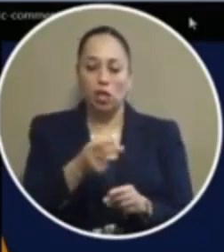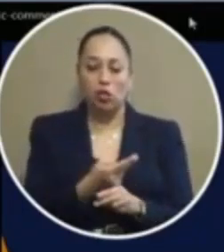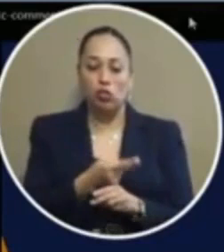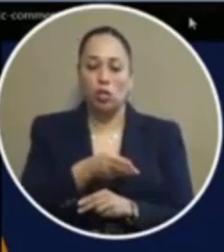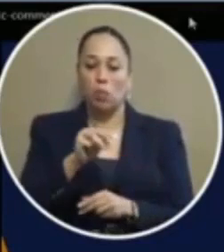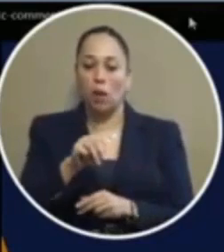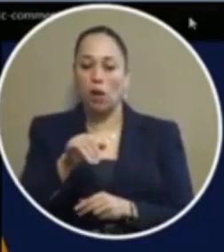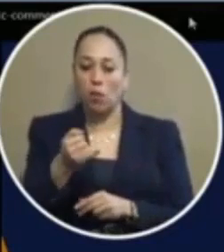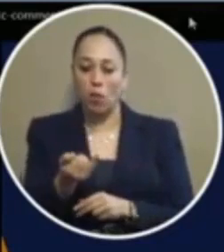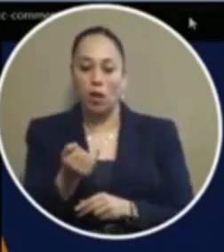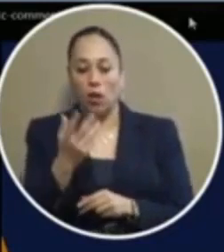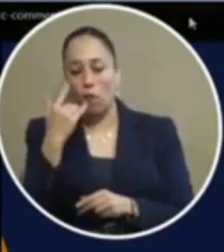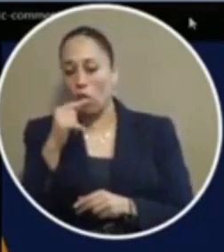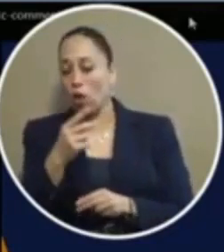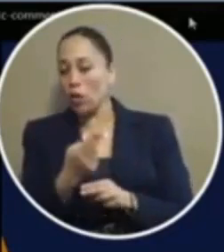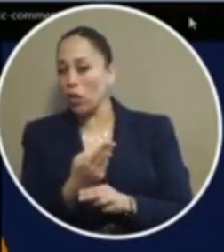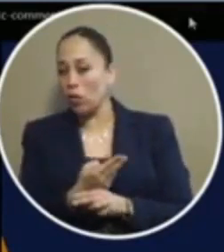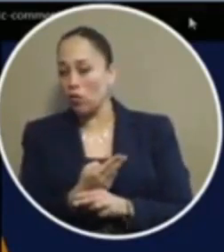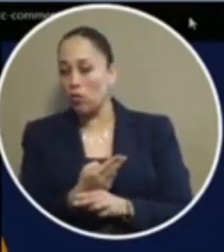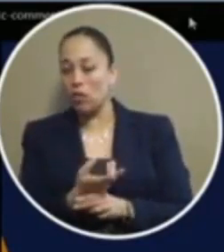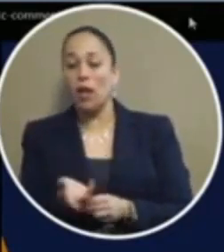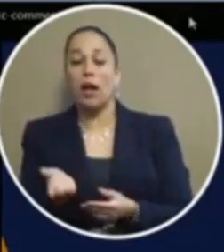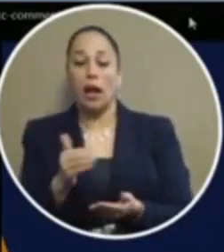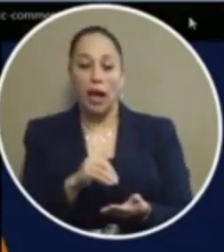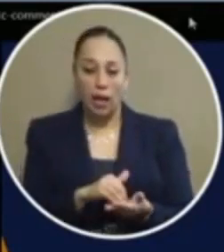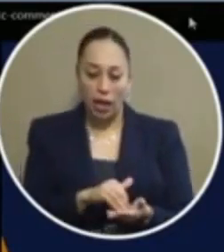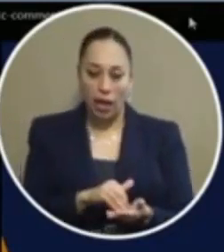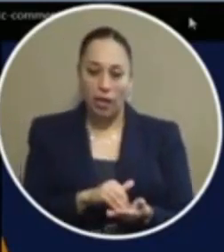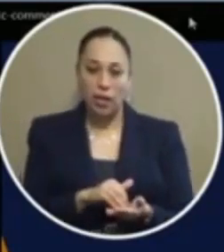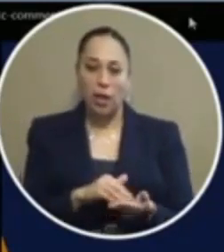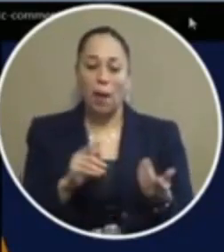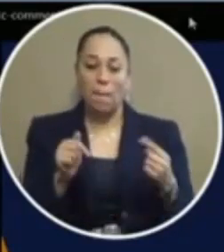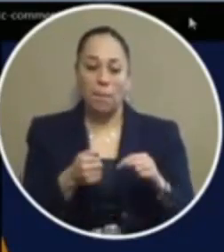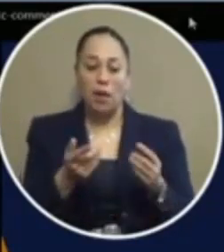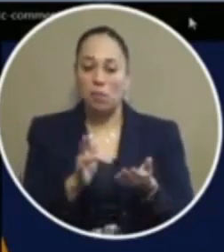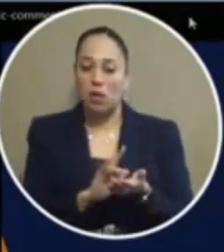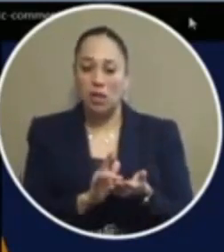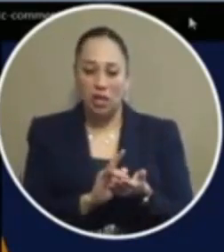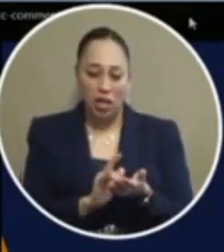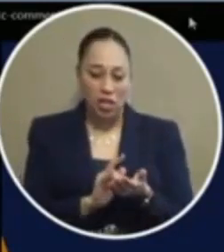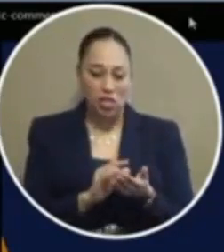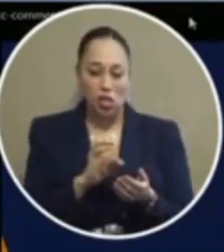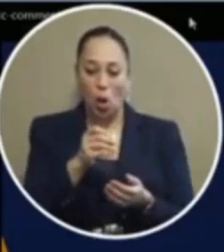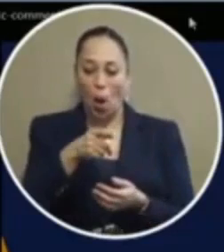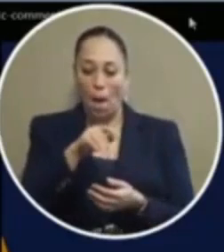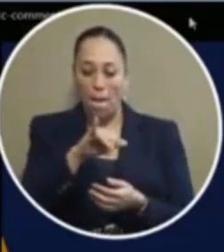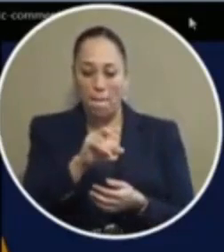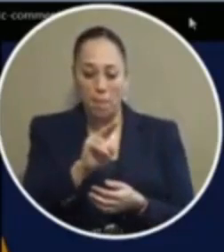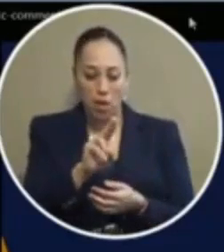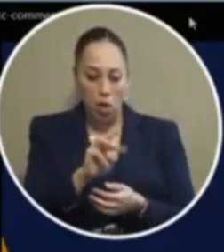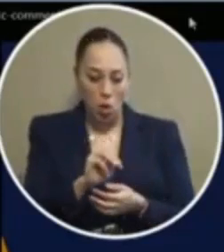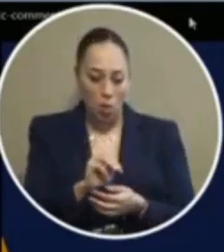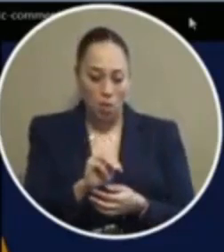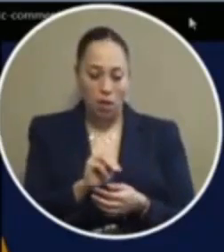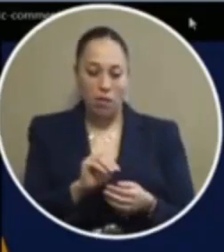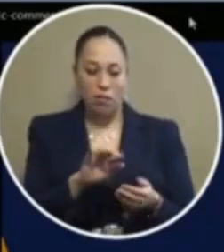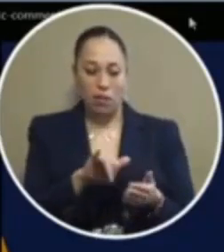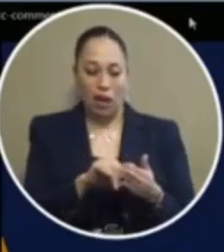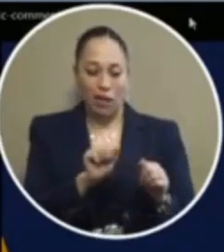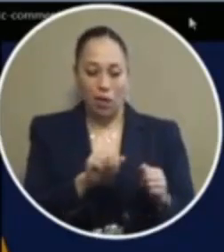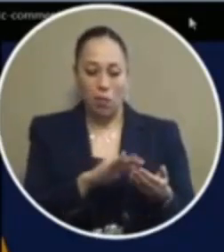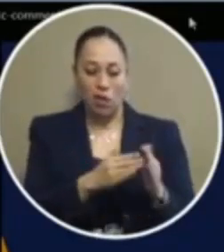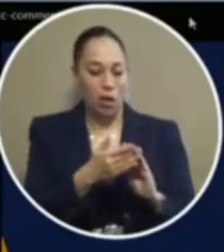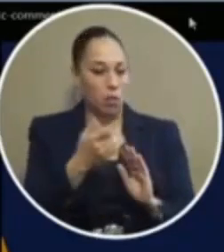for medicinal uses because again paying medications and opioids medication has been shown to be addictive